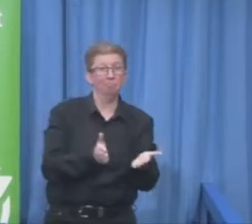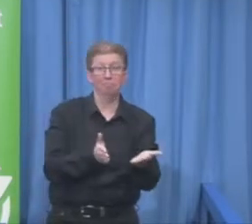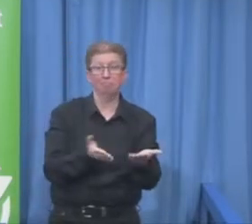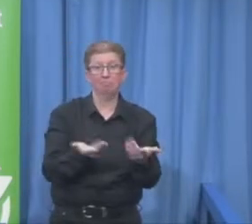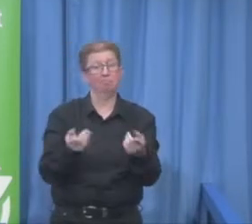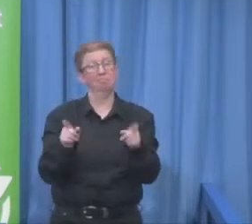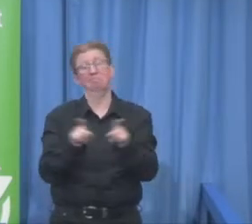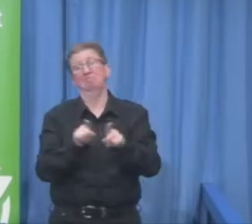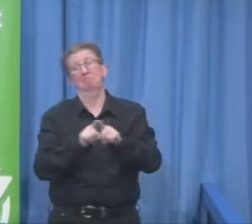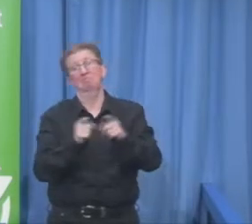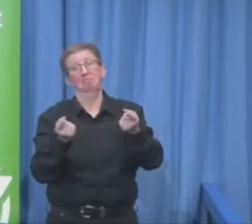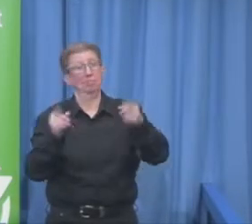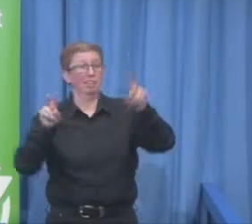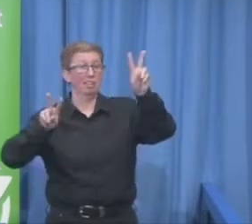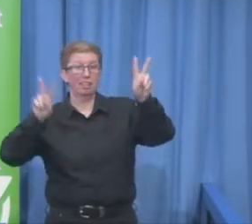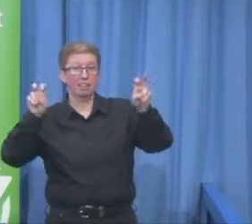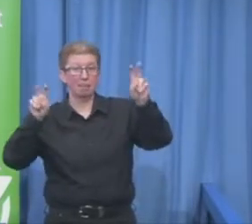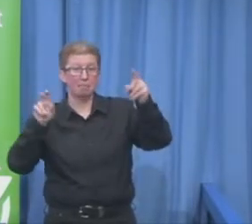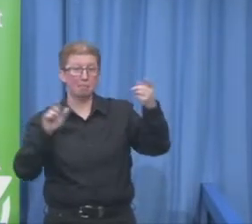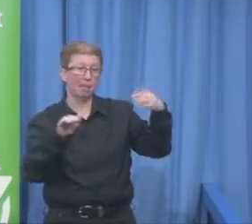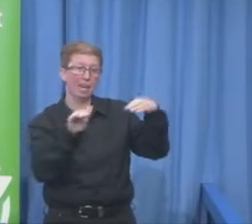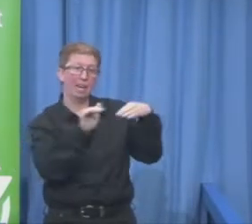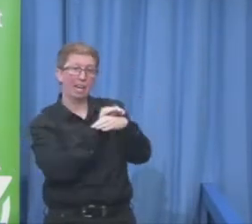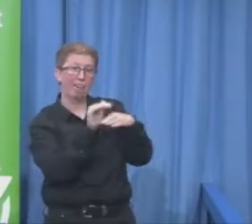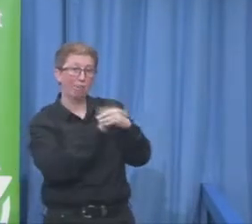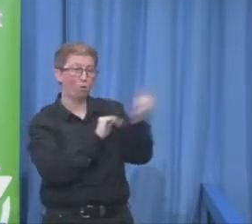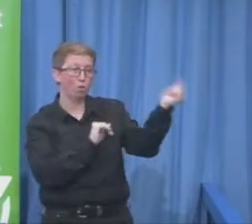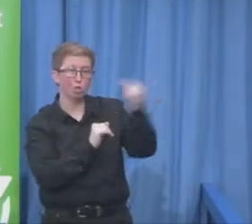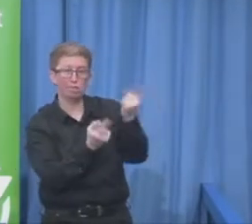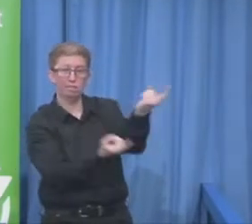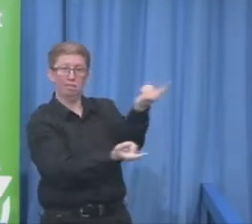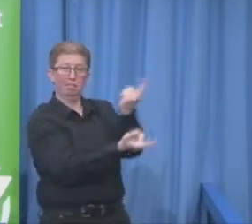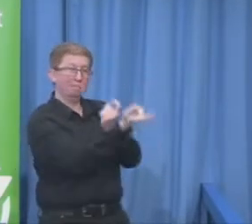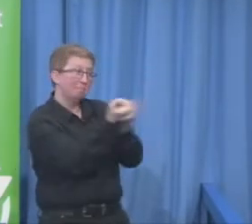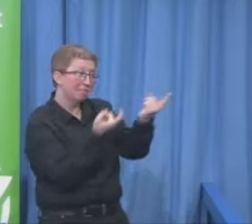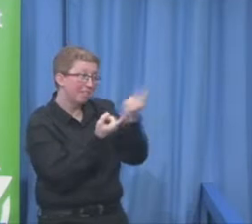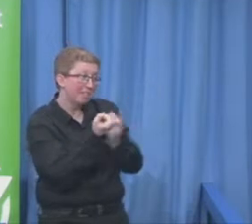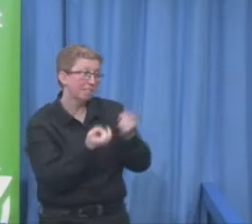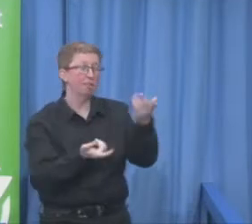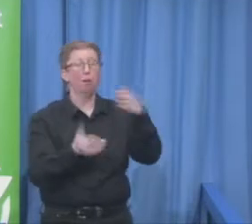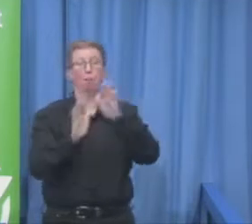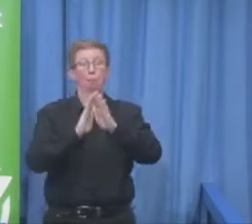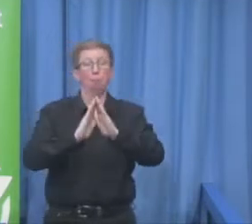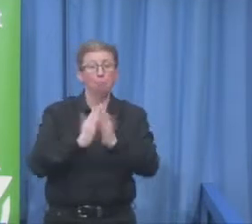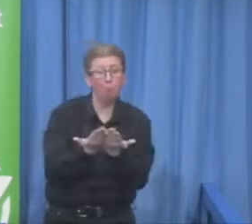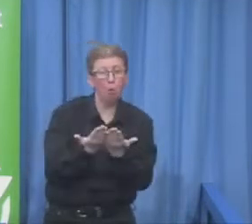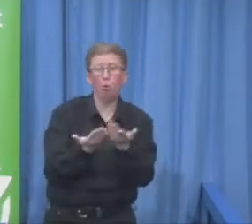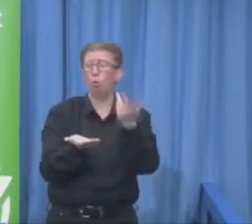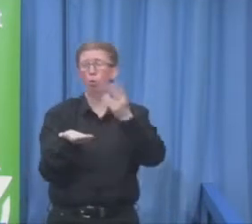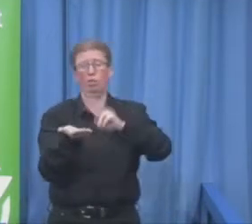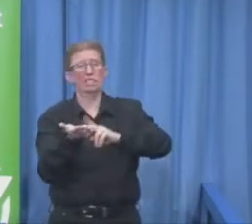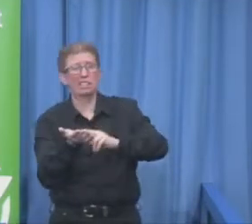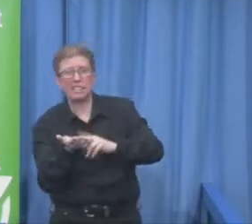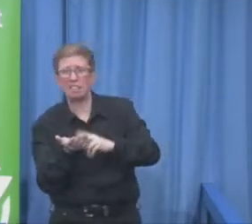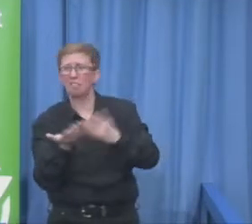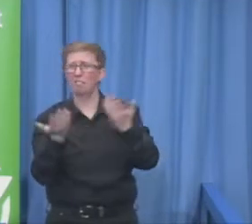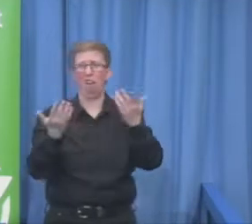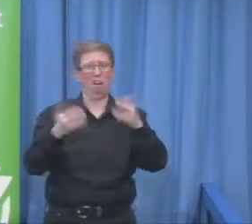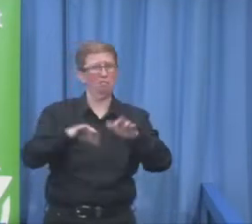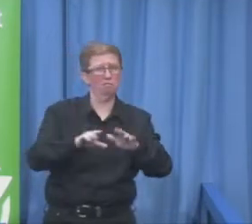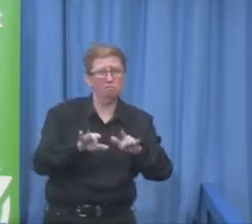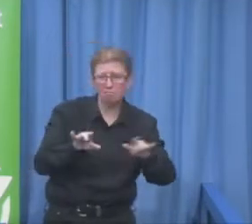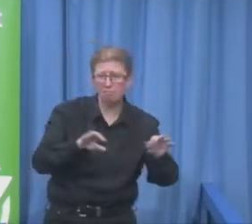digital, website, tours, you name it. So I think it's exciting. So, Caroline, your thoughts? Well, no.